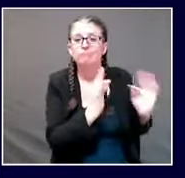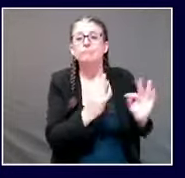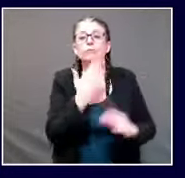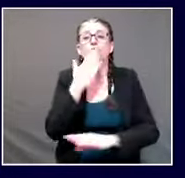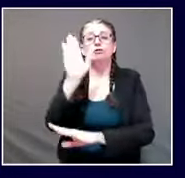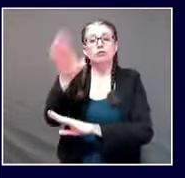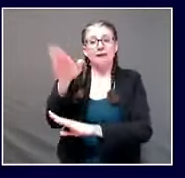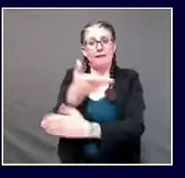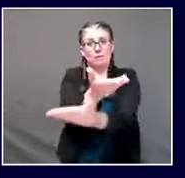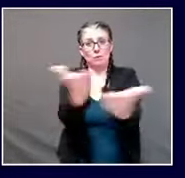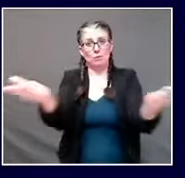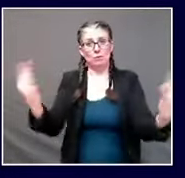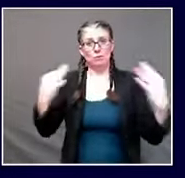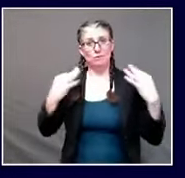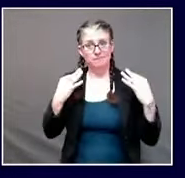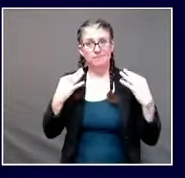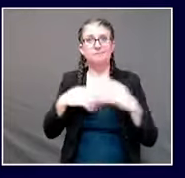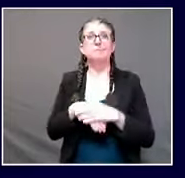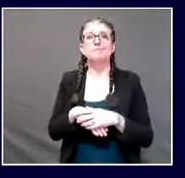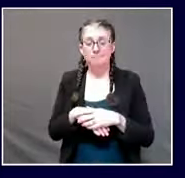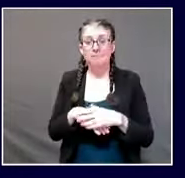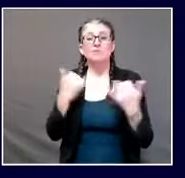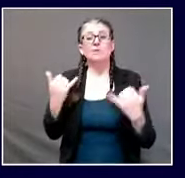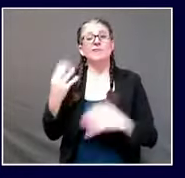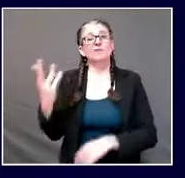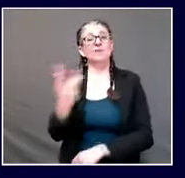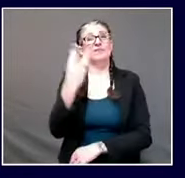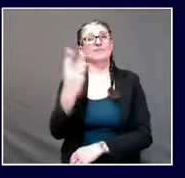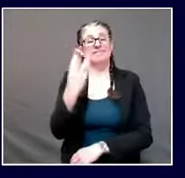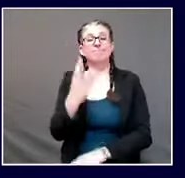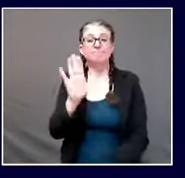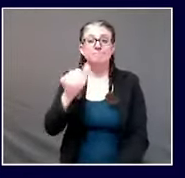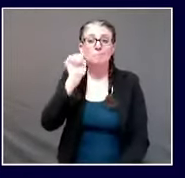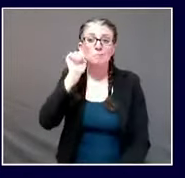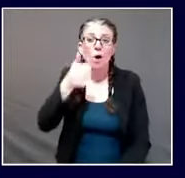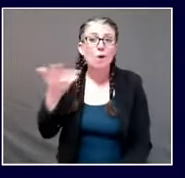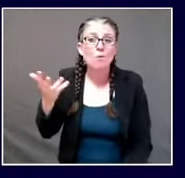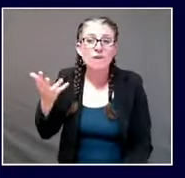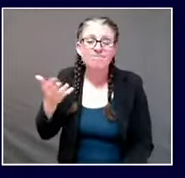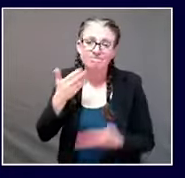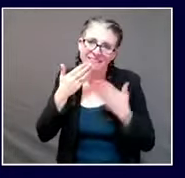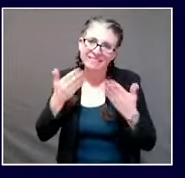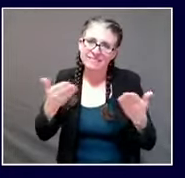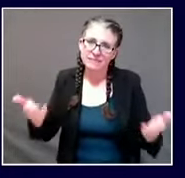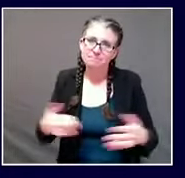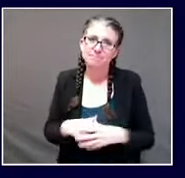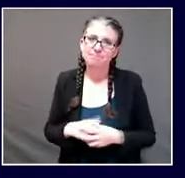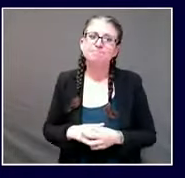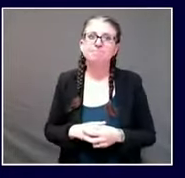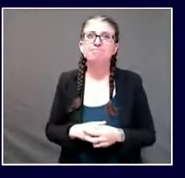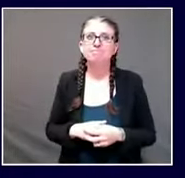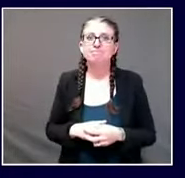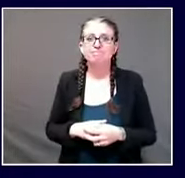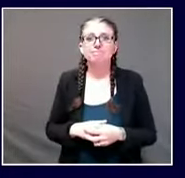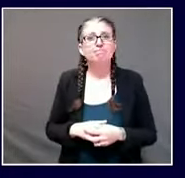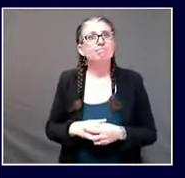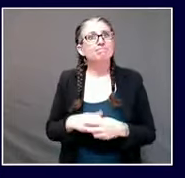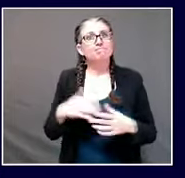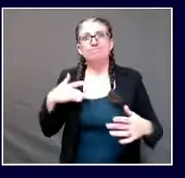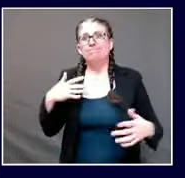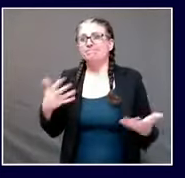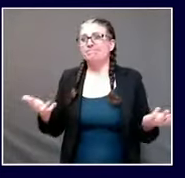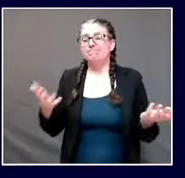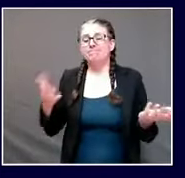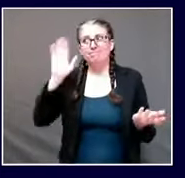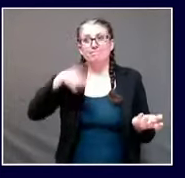is Wednesday. Tomorrow is Thanksgiving, as you know. Tomorrow will be a Thanksgiving like none other that we've ever endured or experienced.